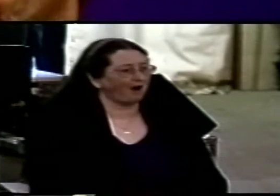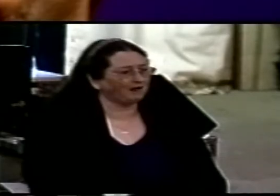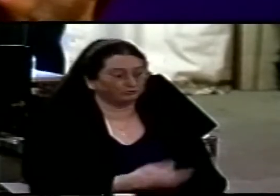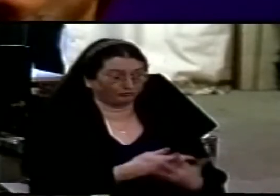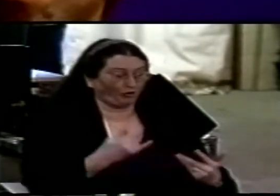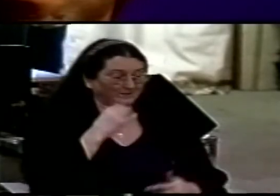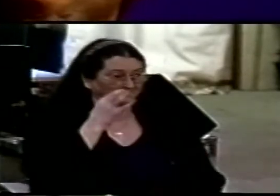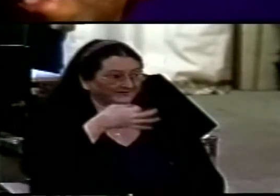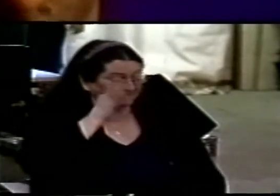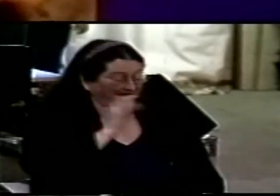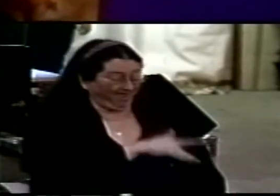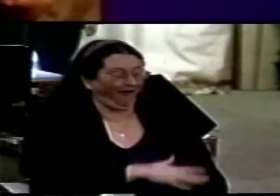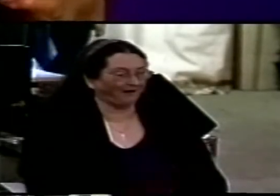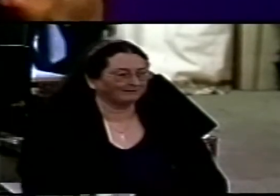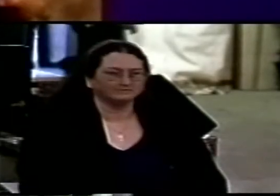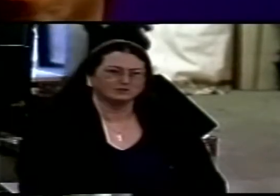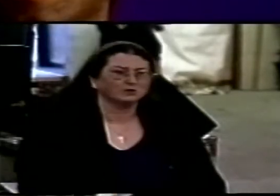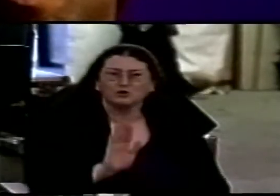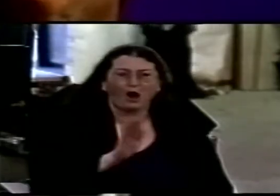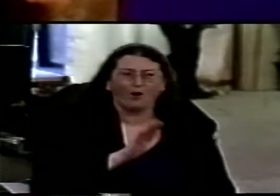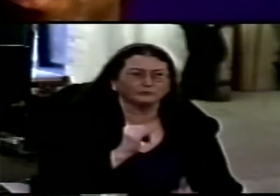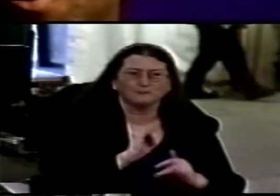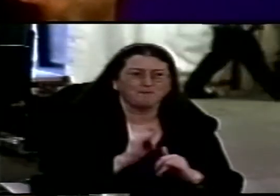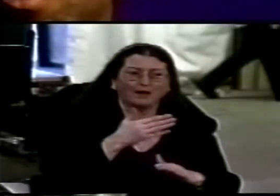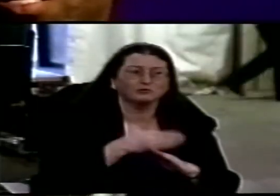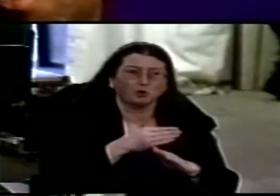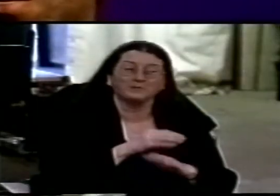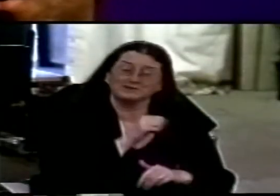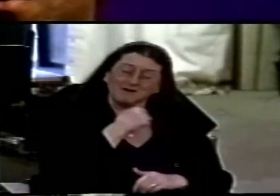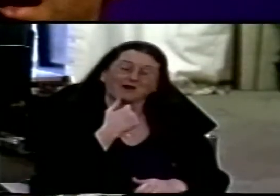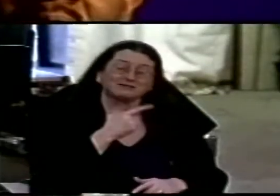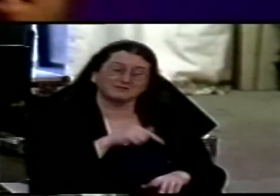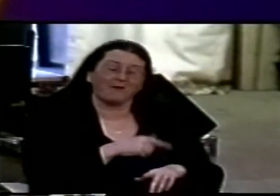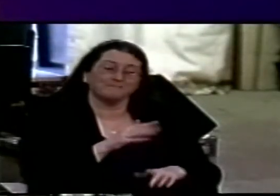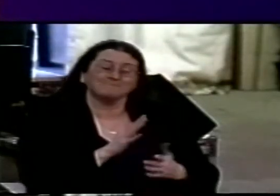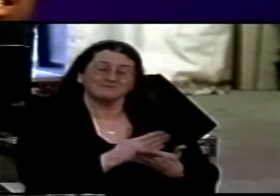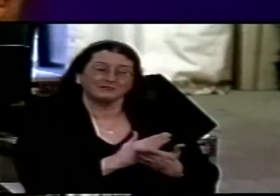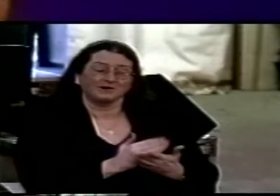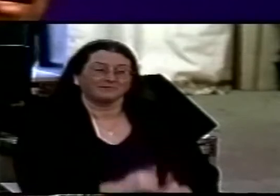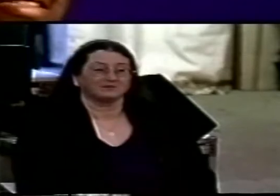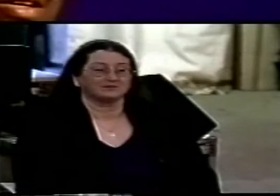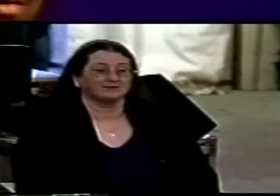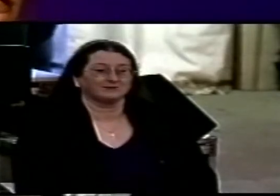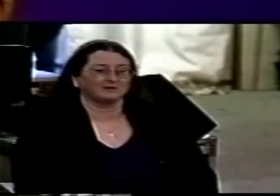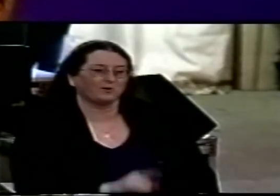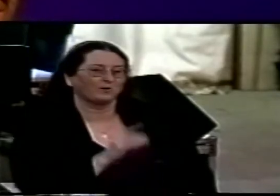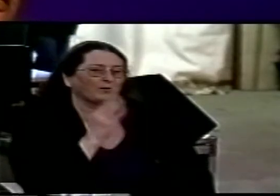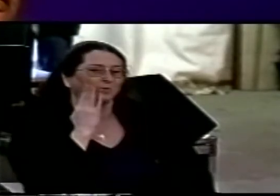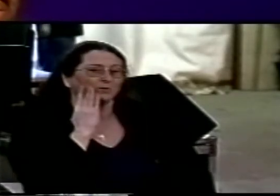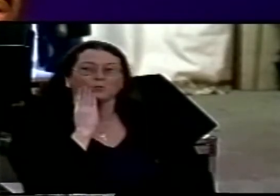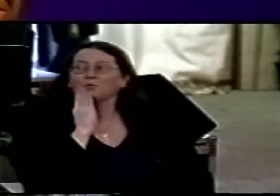so I said well it's not that bad all the time you it does have its brighter moments and he said ha I'd like to know what that is